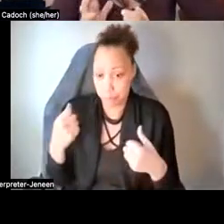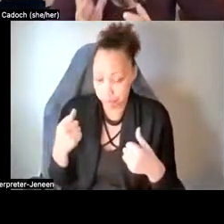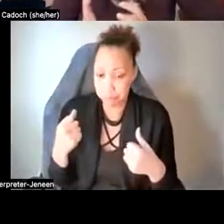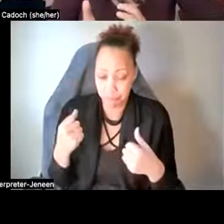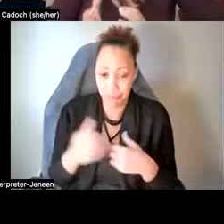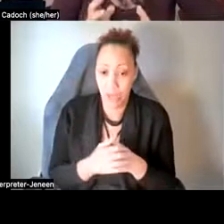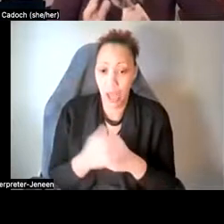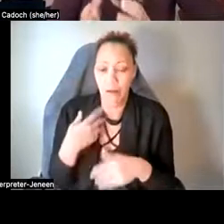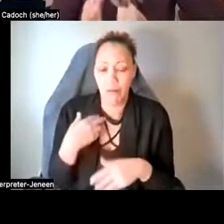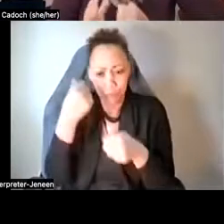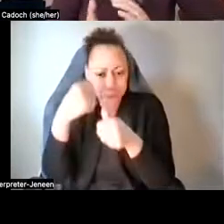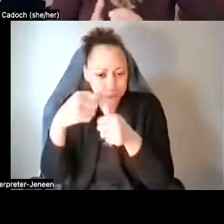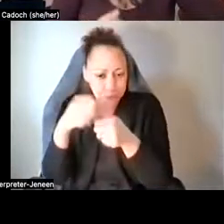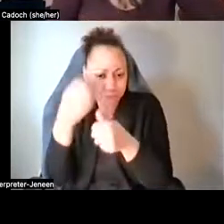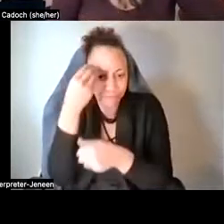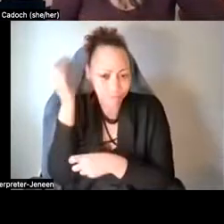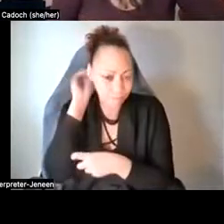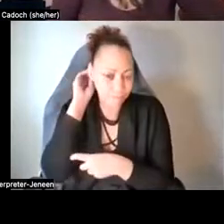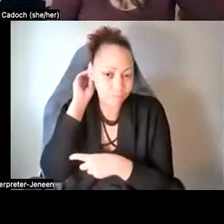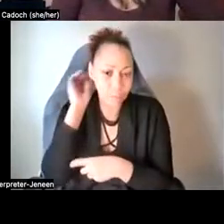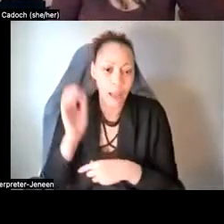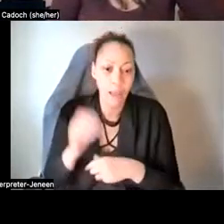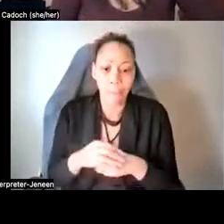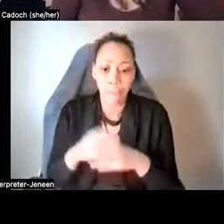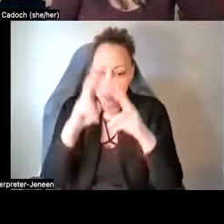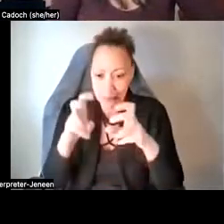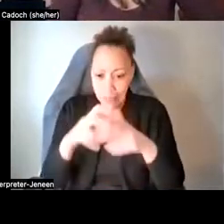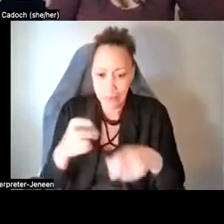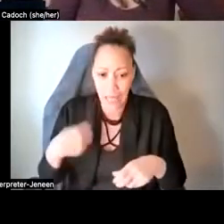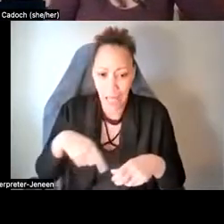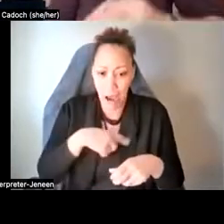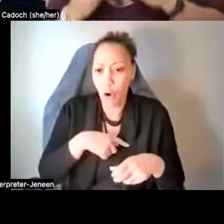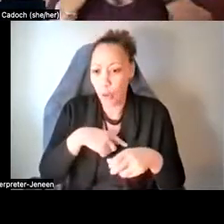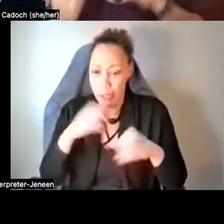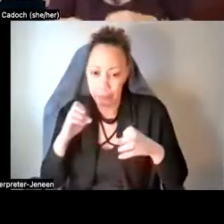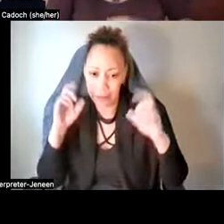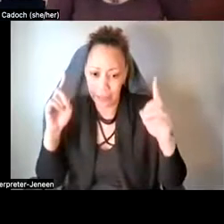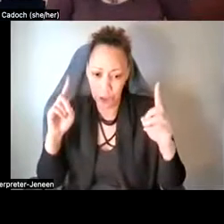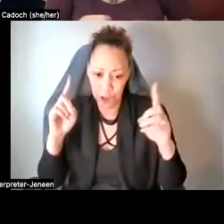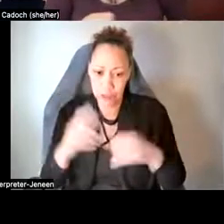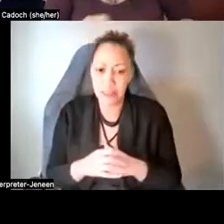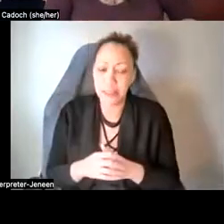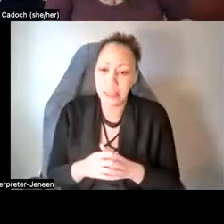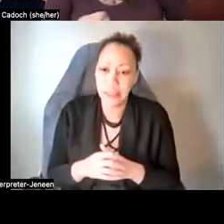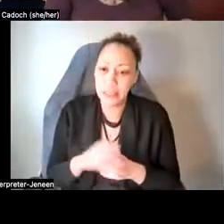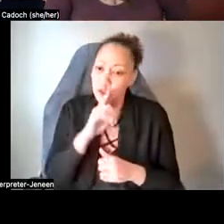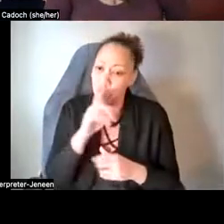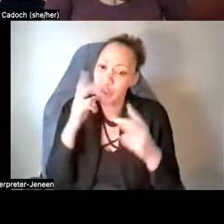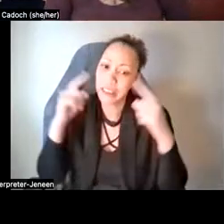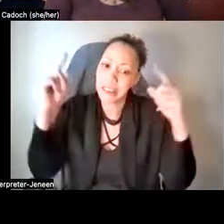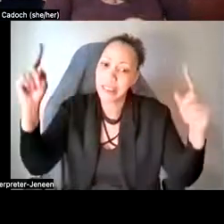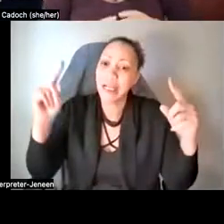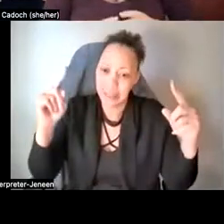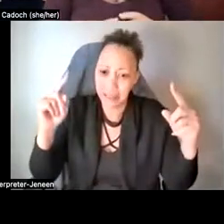keep in mind, you know, and assess our expectations, you know, that the true success of psychedelic assisted